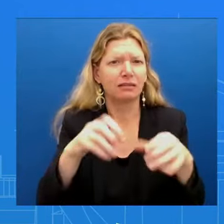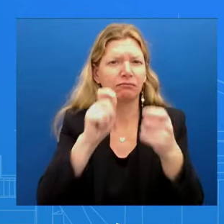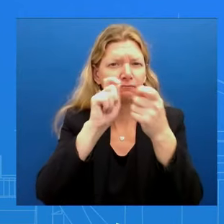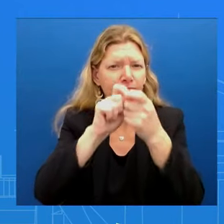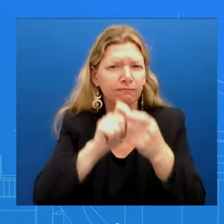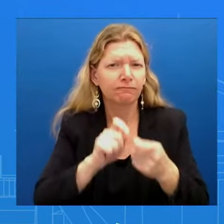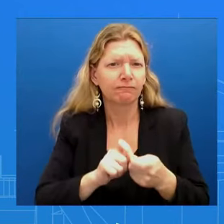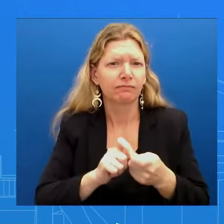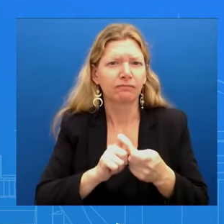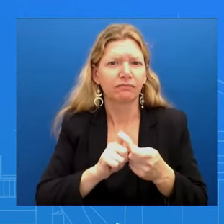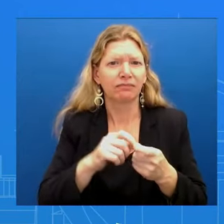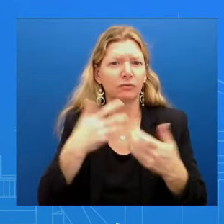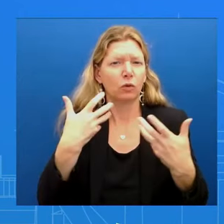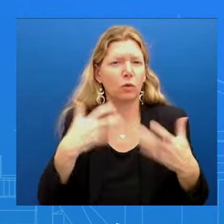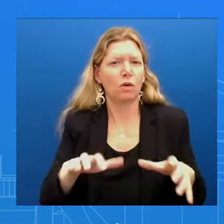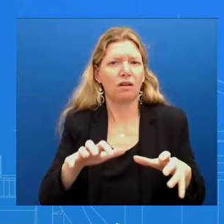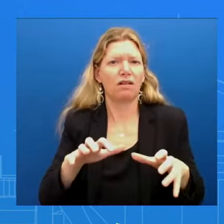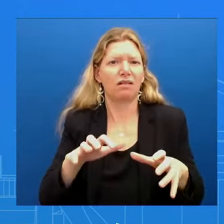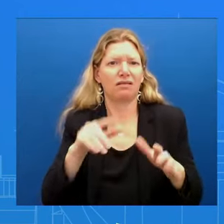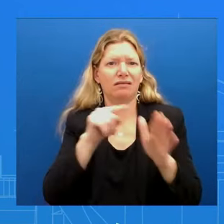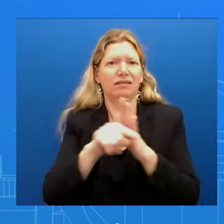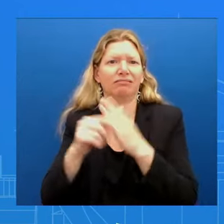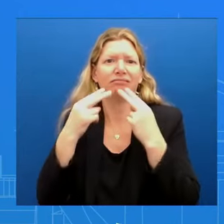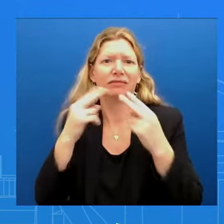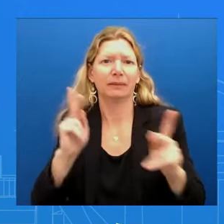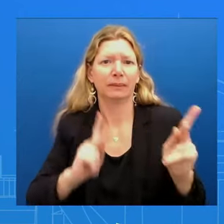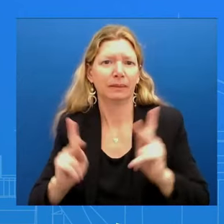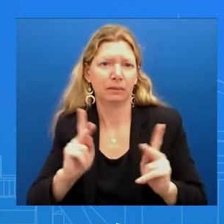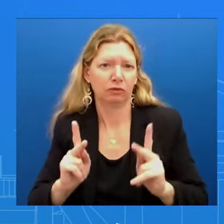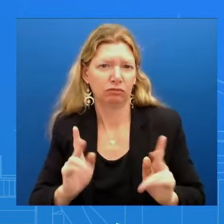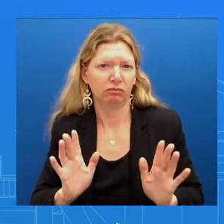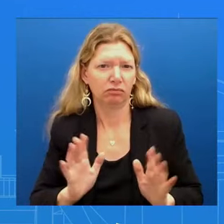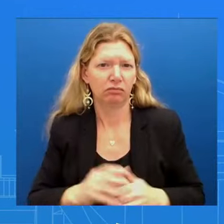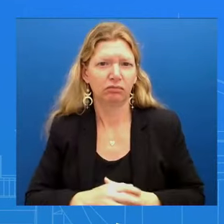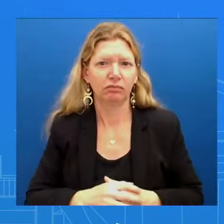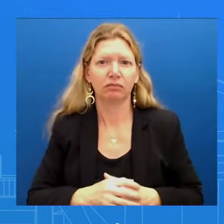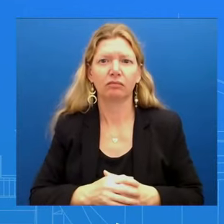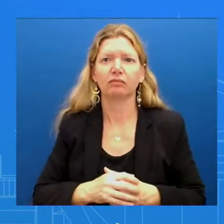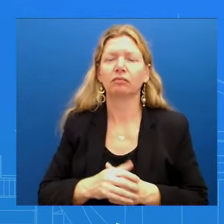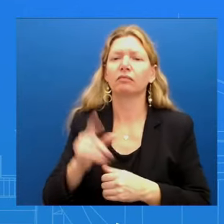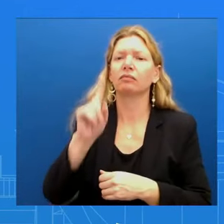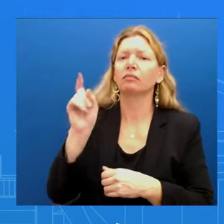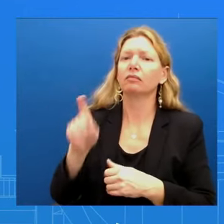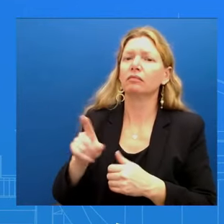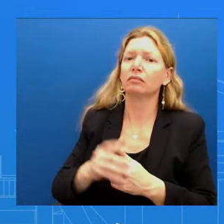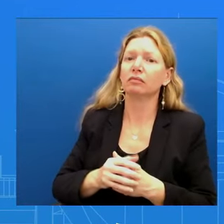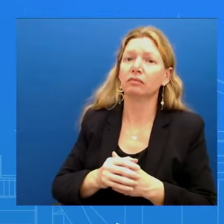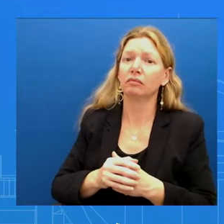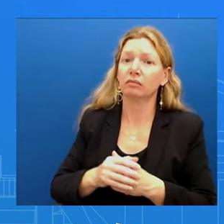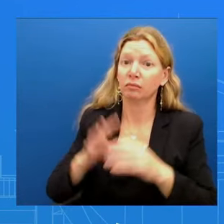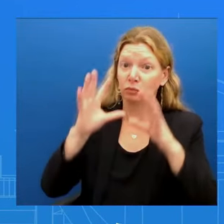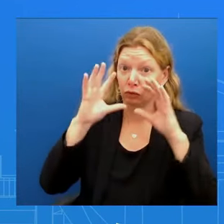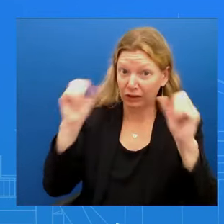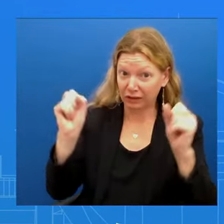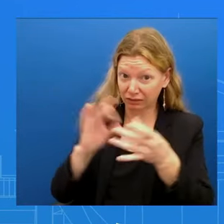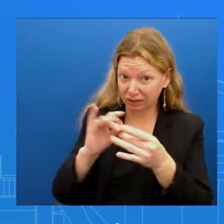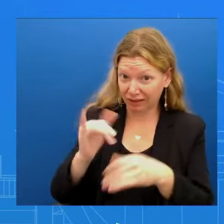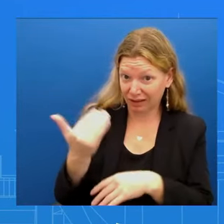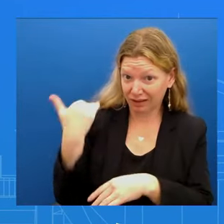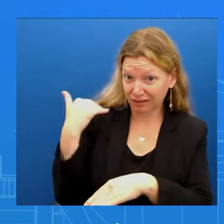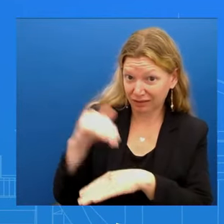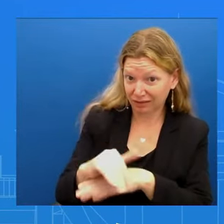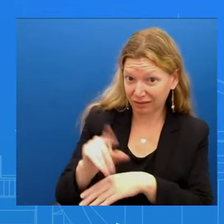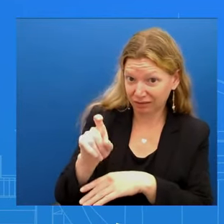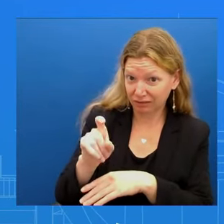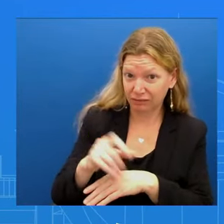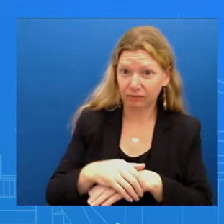new position by the President Was that what he expressed yesterday in their call? I'm not going to get beyond the readout We I think we we offered you a pretty